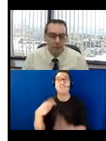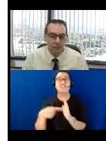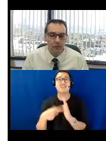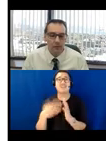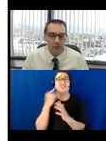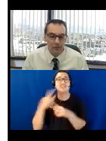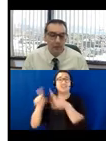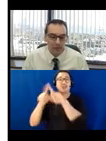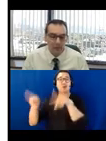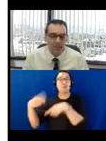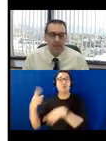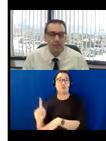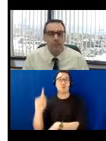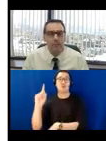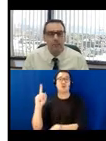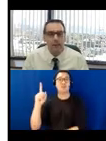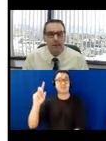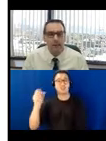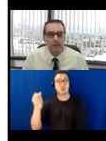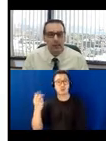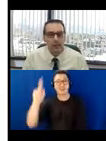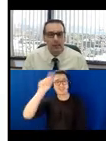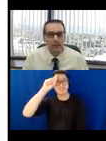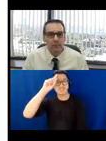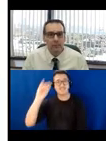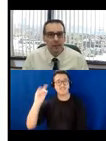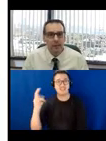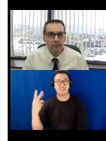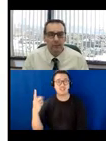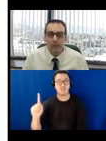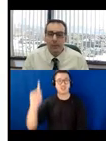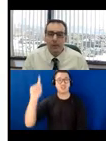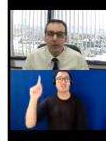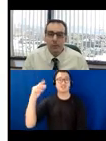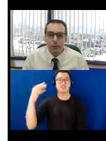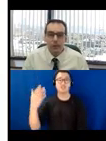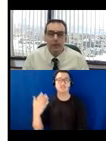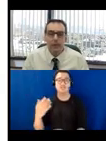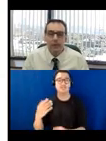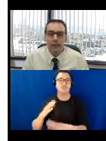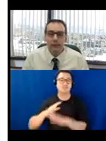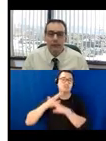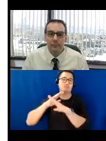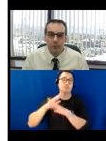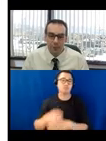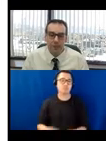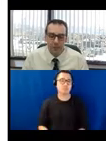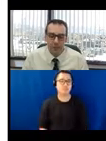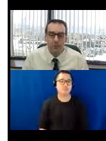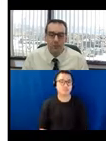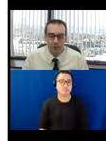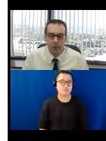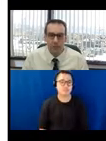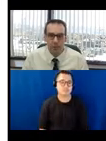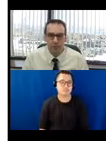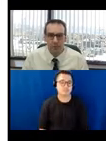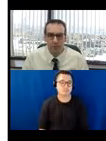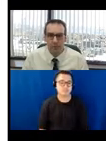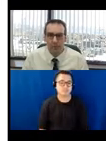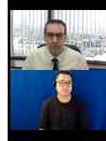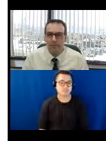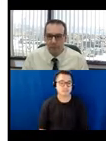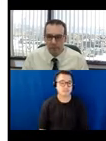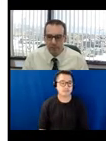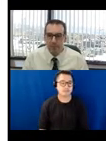further within that same height level, would be considered a protruding object.